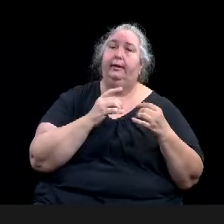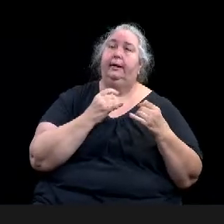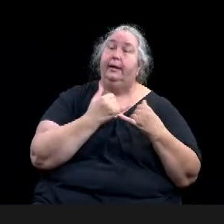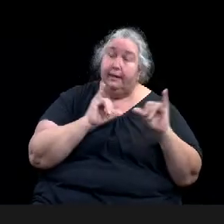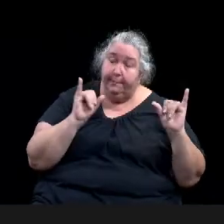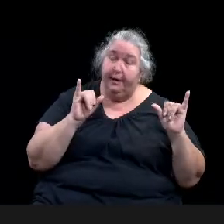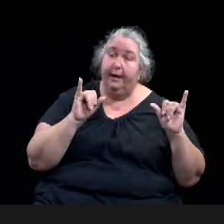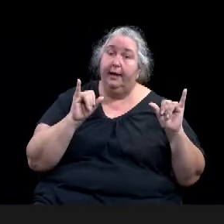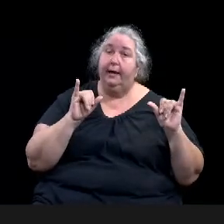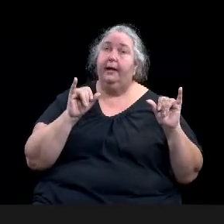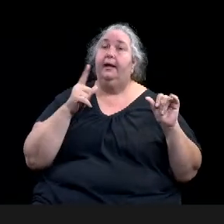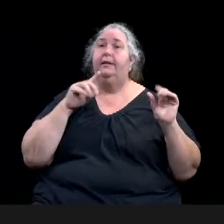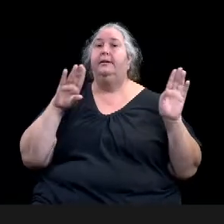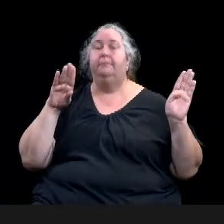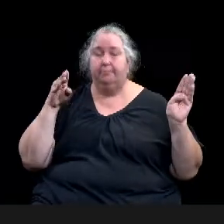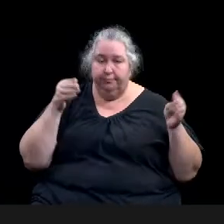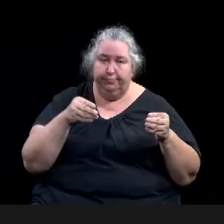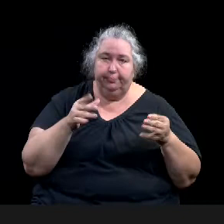funded.